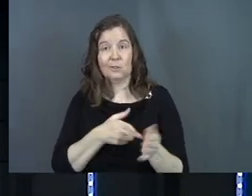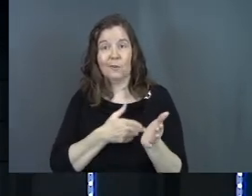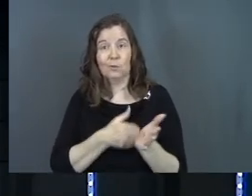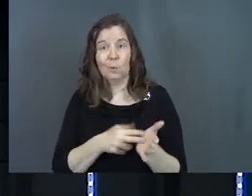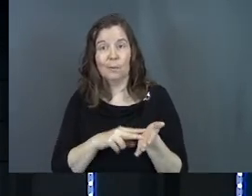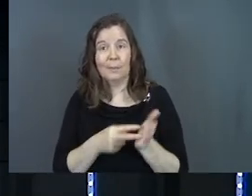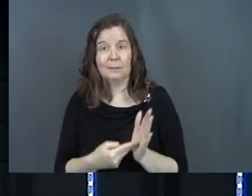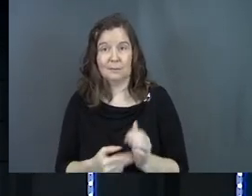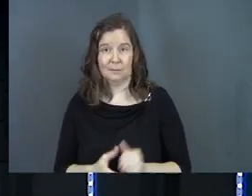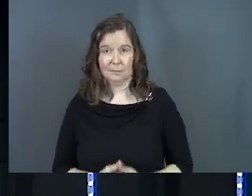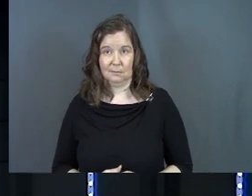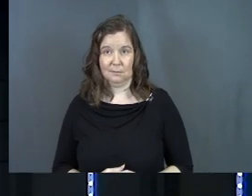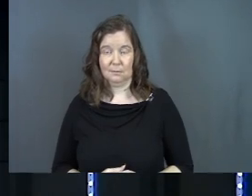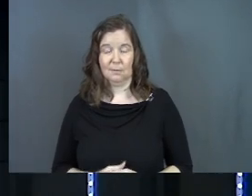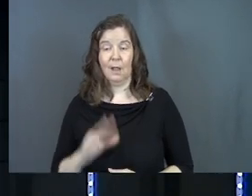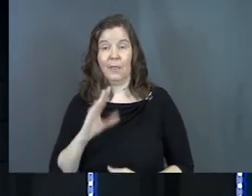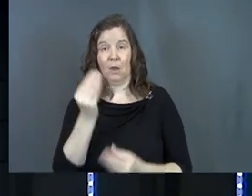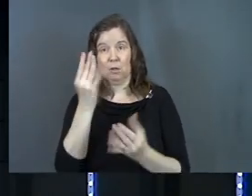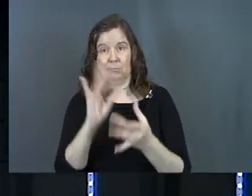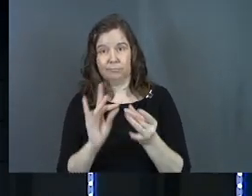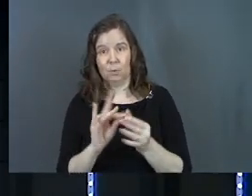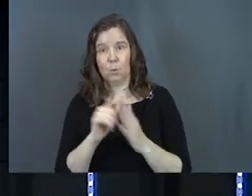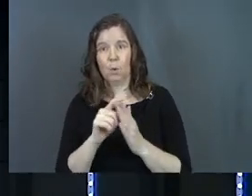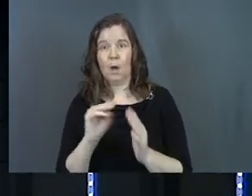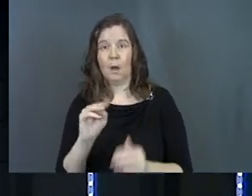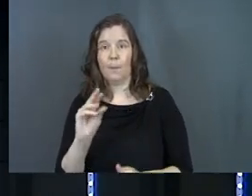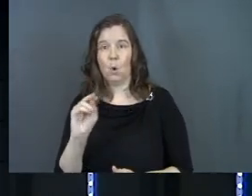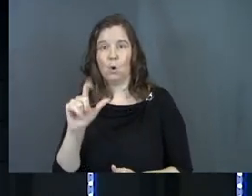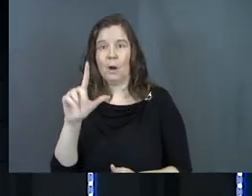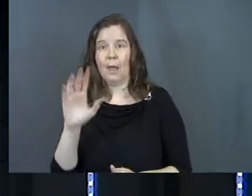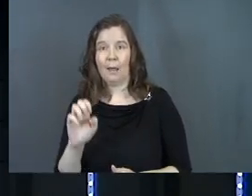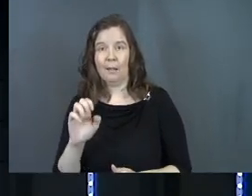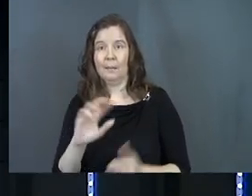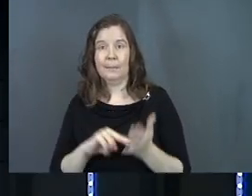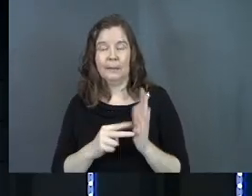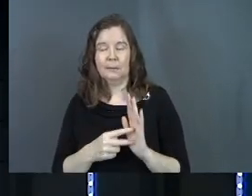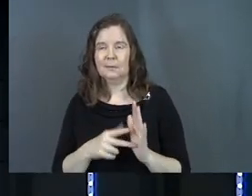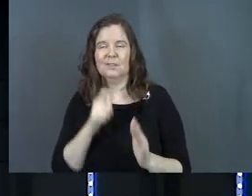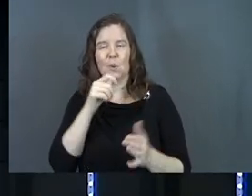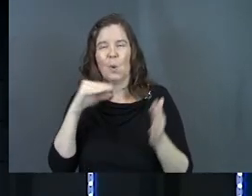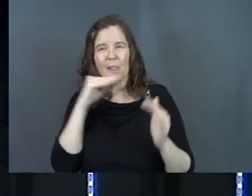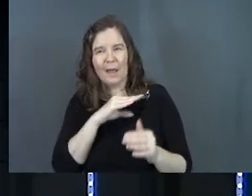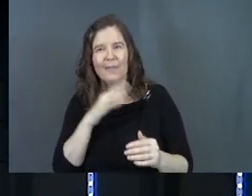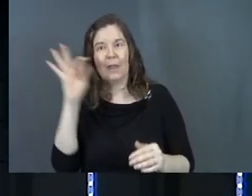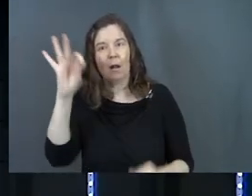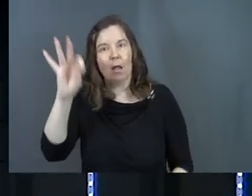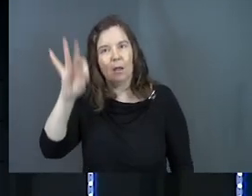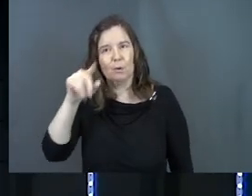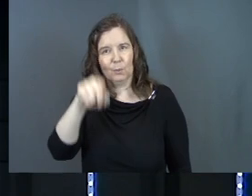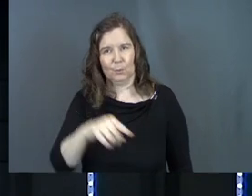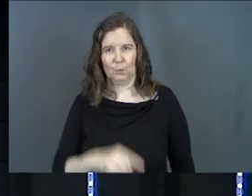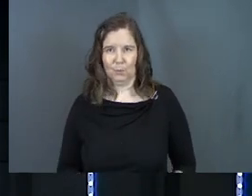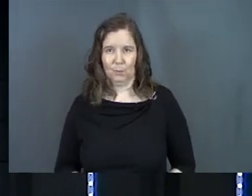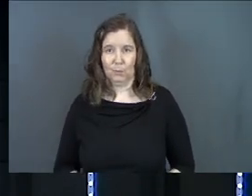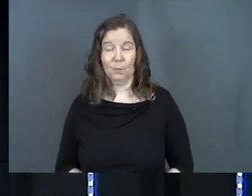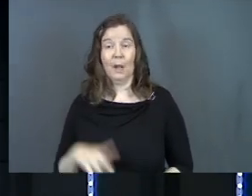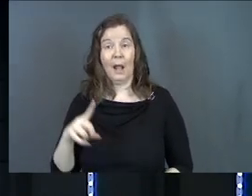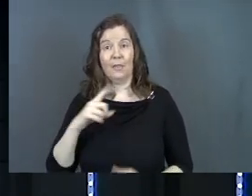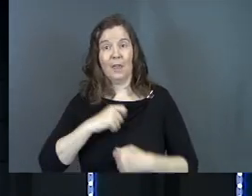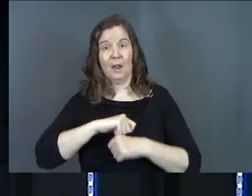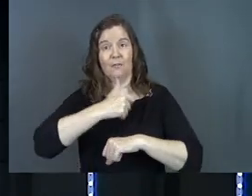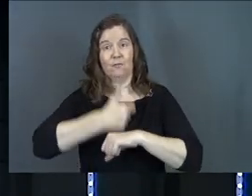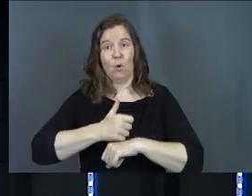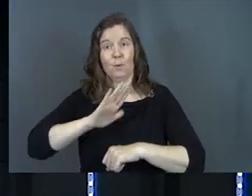of truth is. They're telling you what morality is. Don't lie to yourself. They're preaching at you. And they're